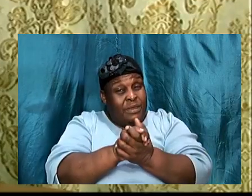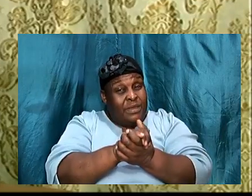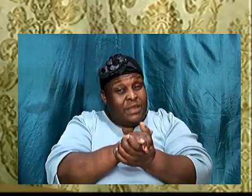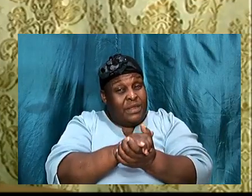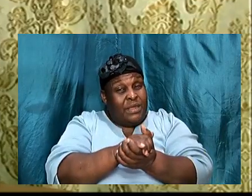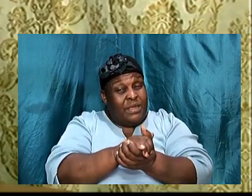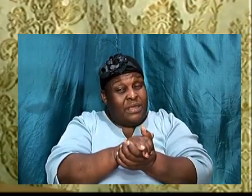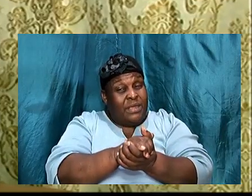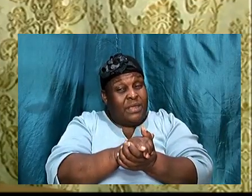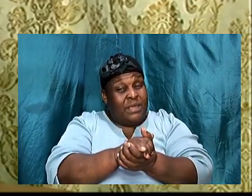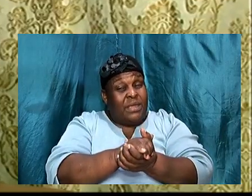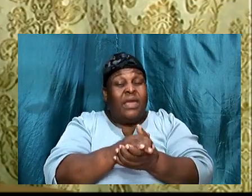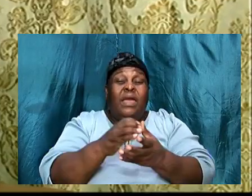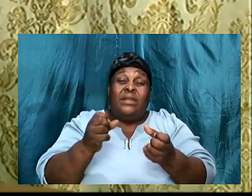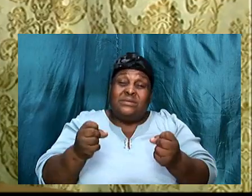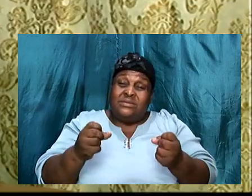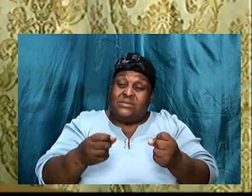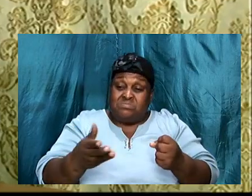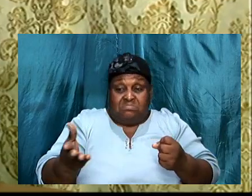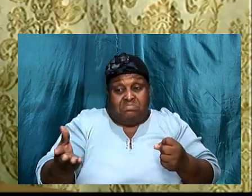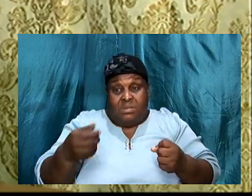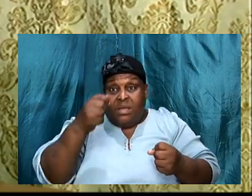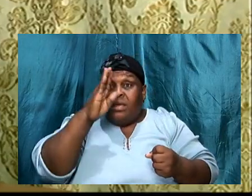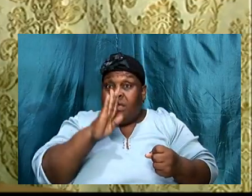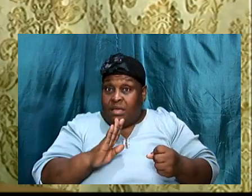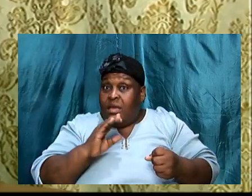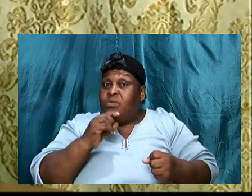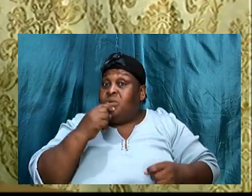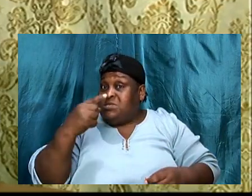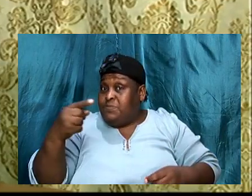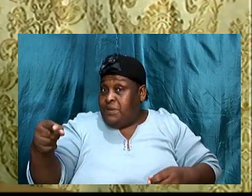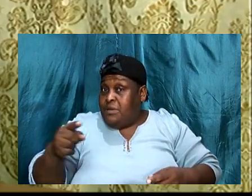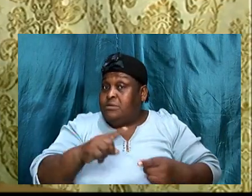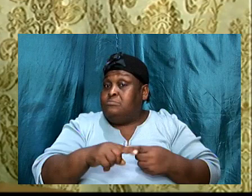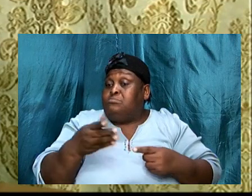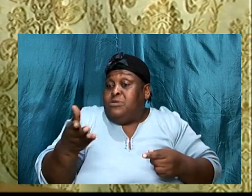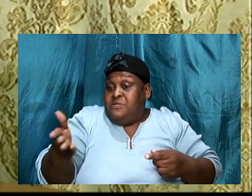and the signs, were there, God was talking to them, you know, don't get married,